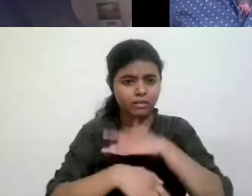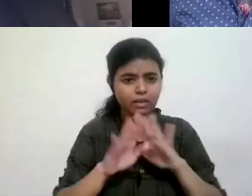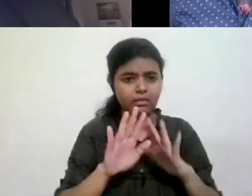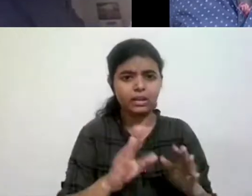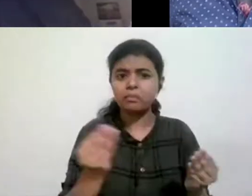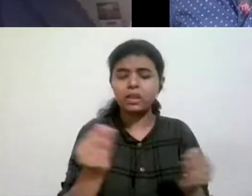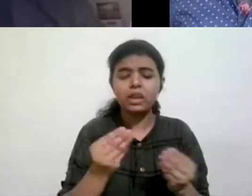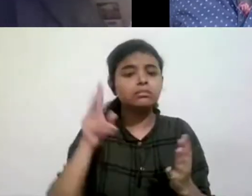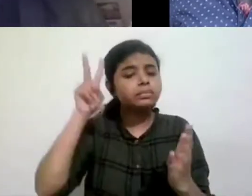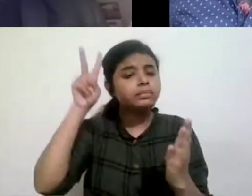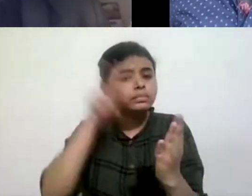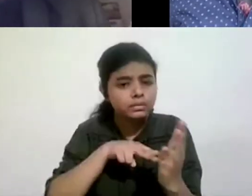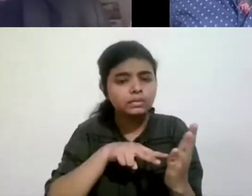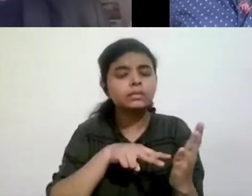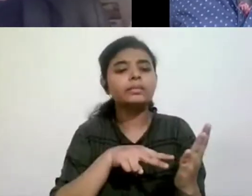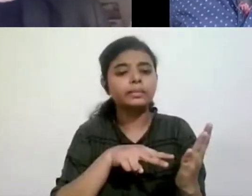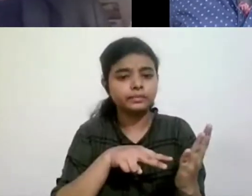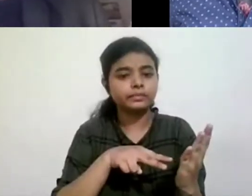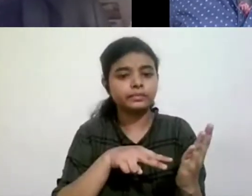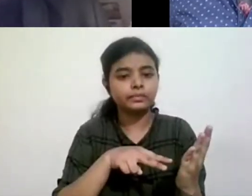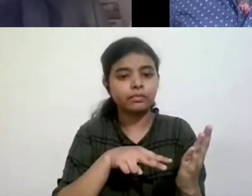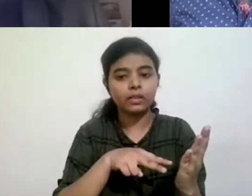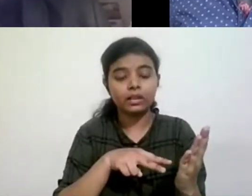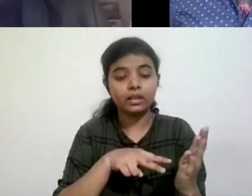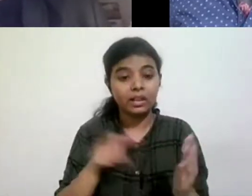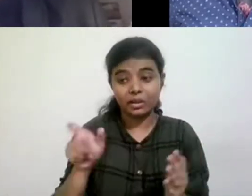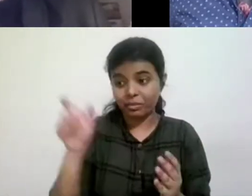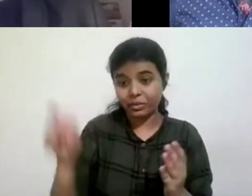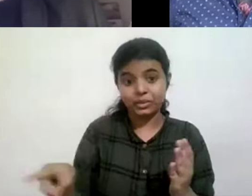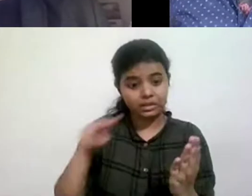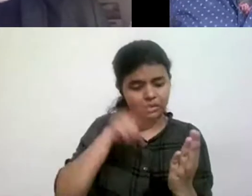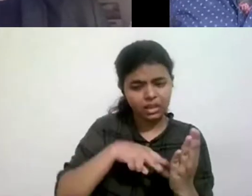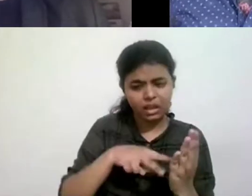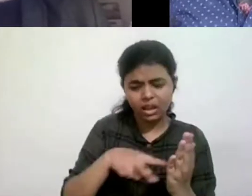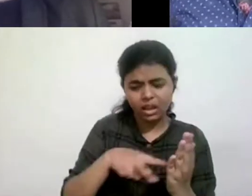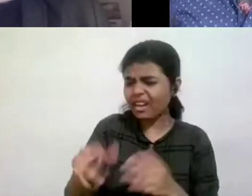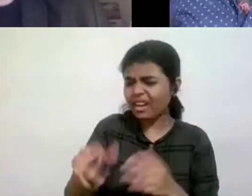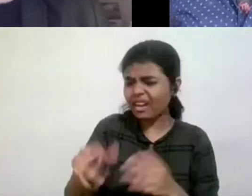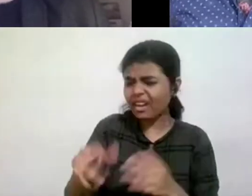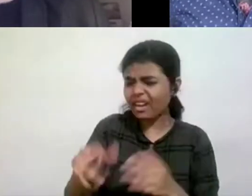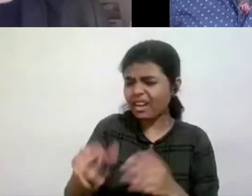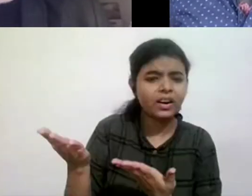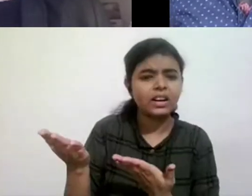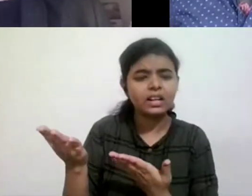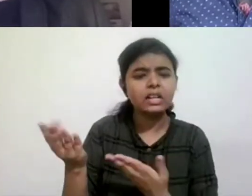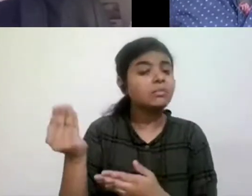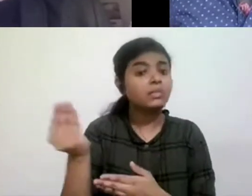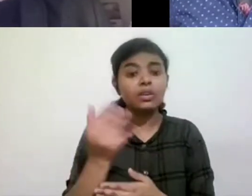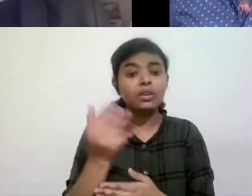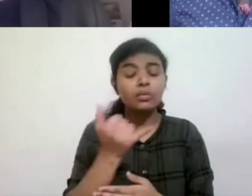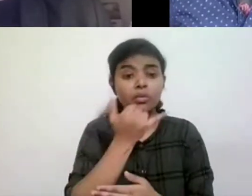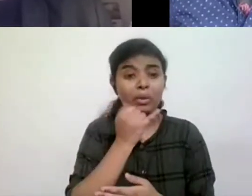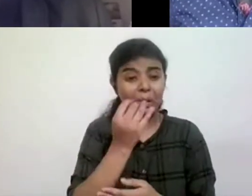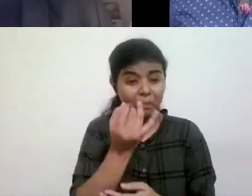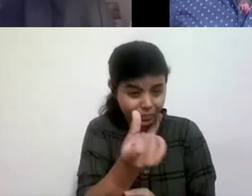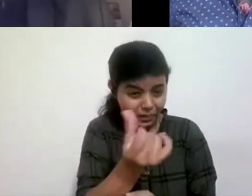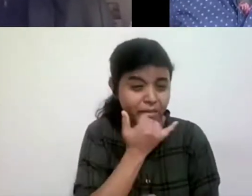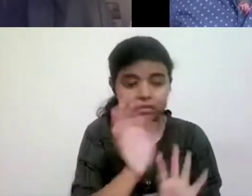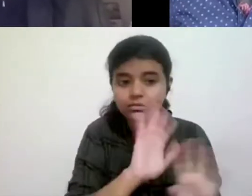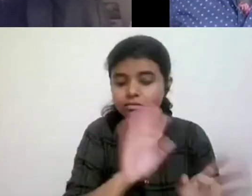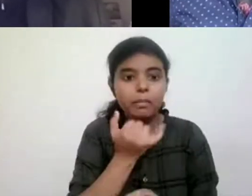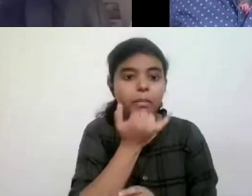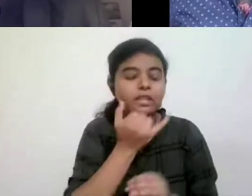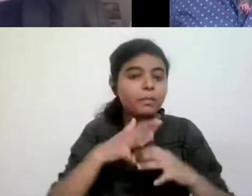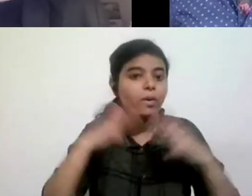are, have written about, you know, the, the way that these things are wrong, um, and wrong in serious ways. Uh, so,